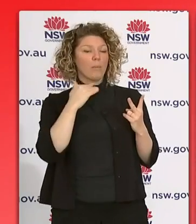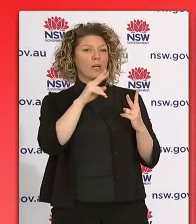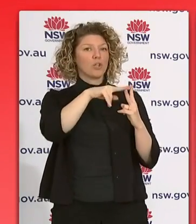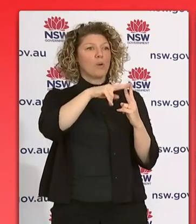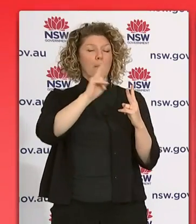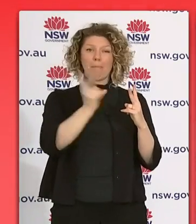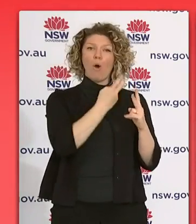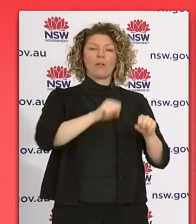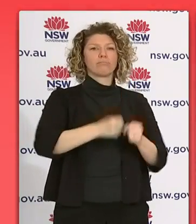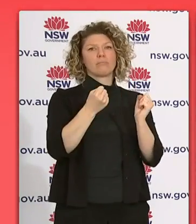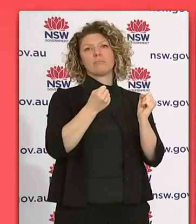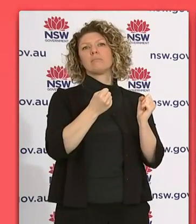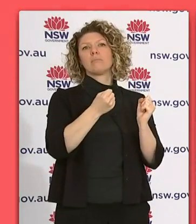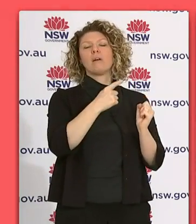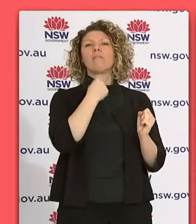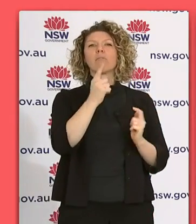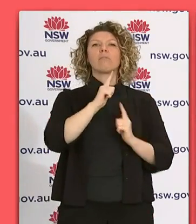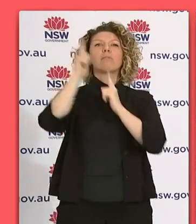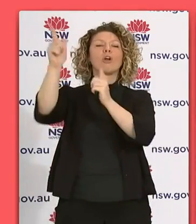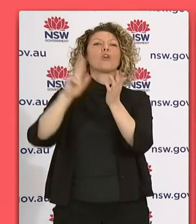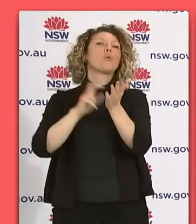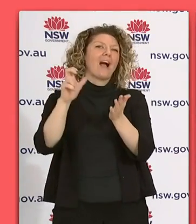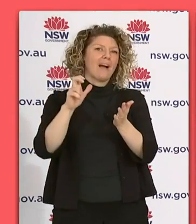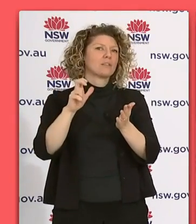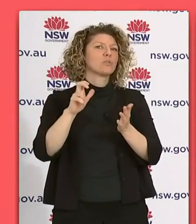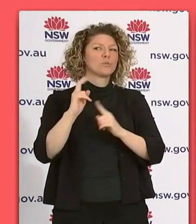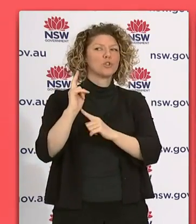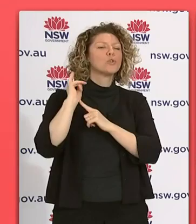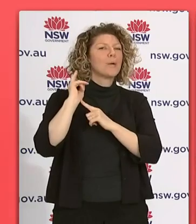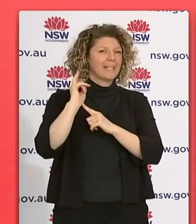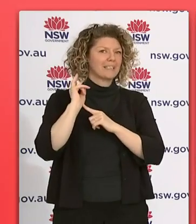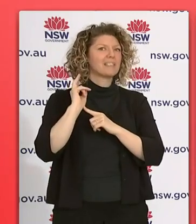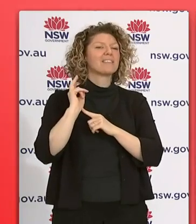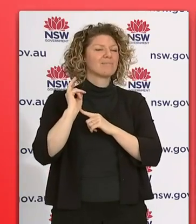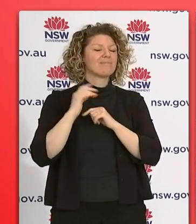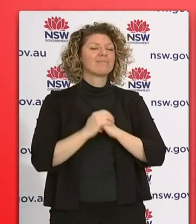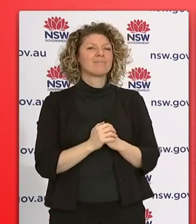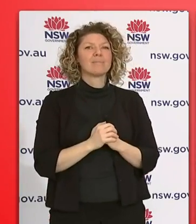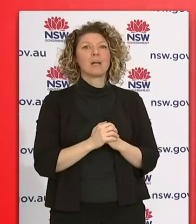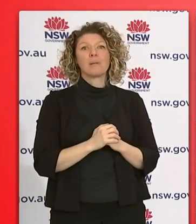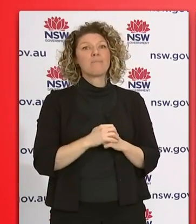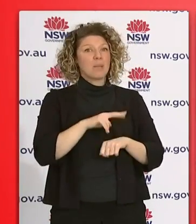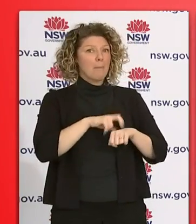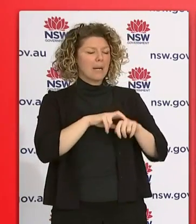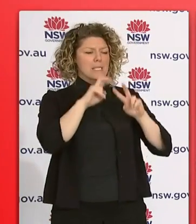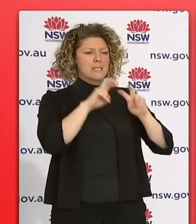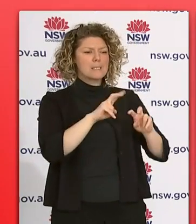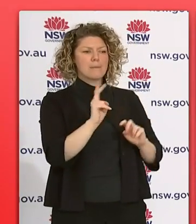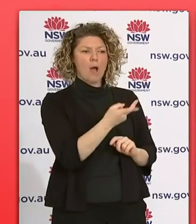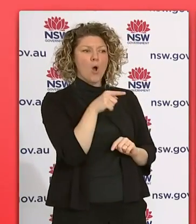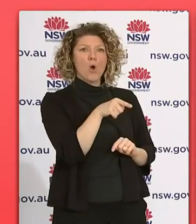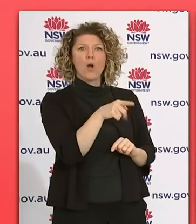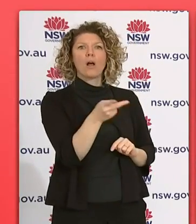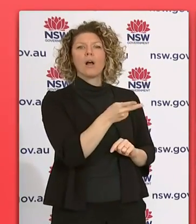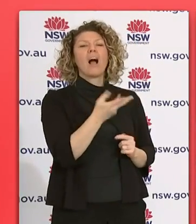the public health orders by travelling to the Newcastle area around two weeks ago. Police will be alleging that both of those women have a